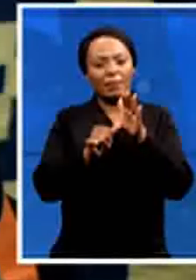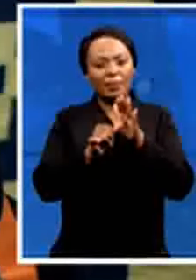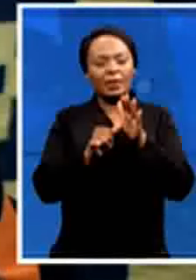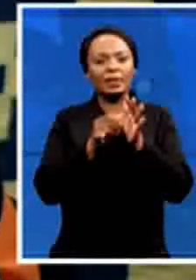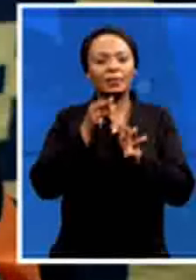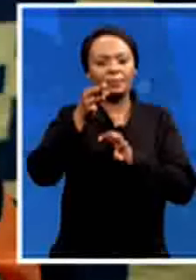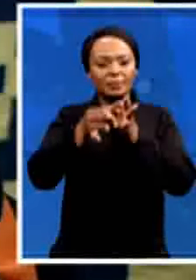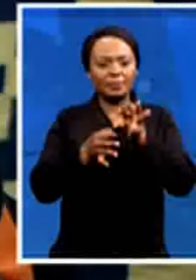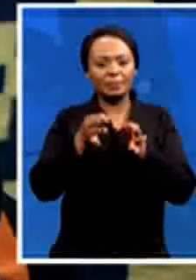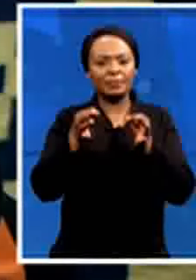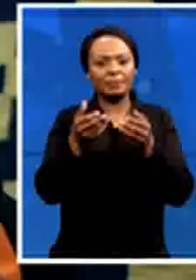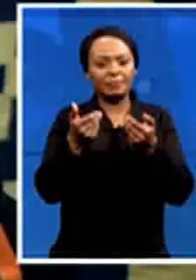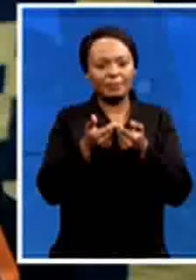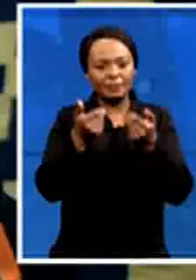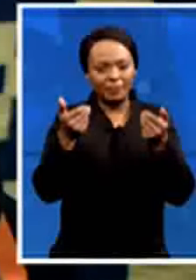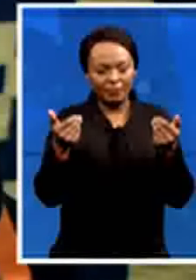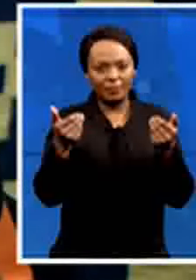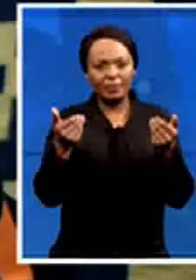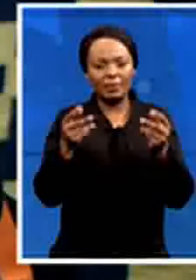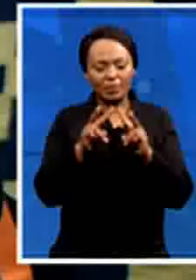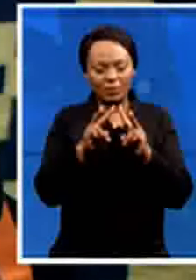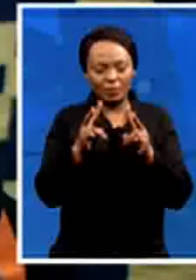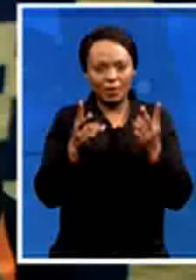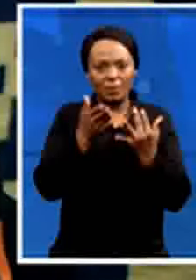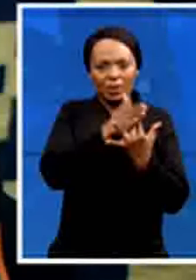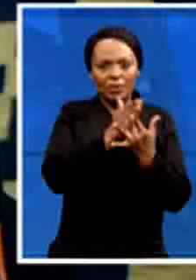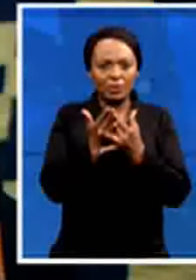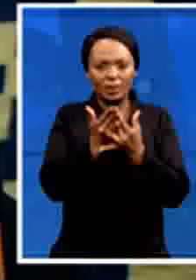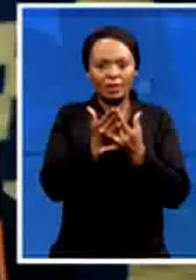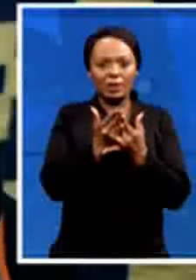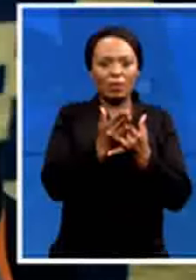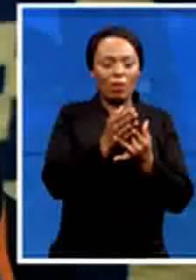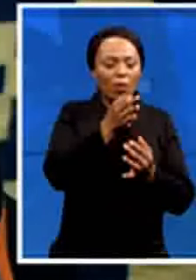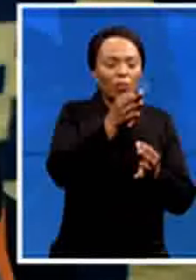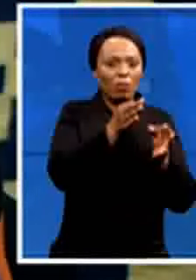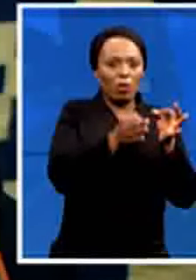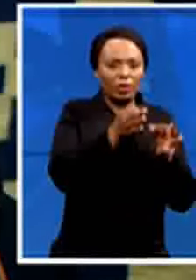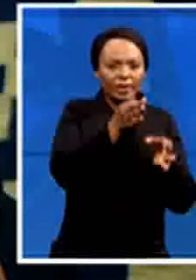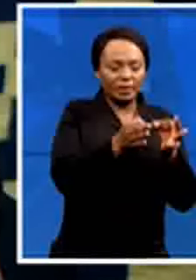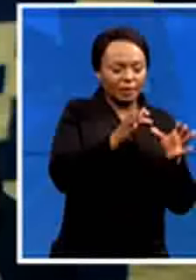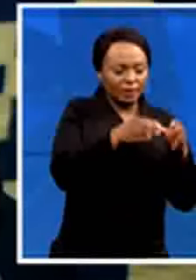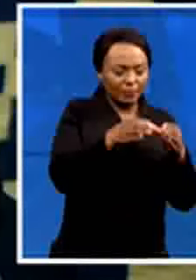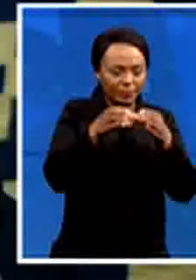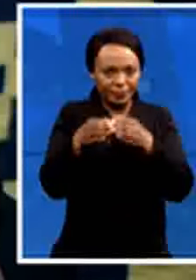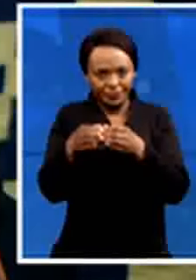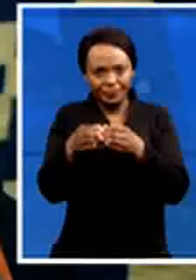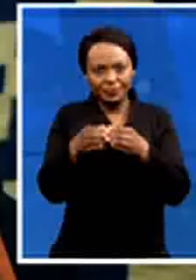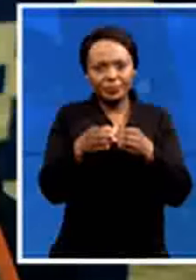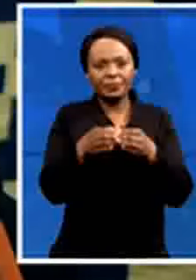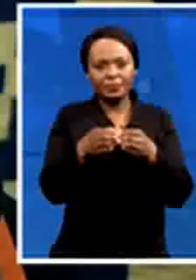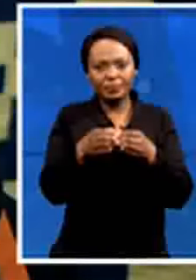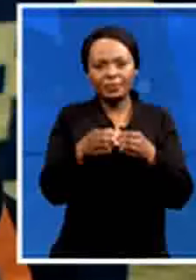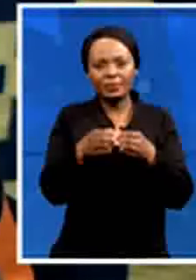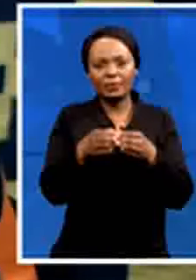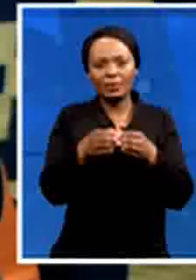constructive opposition politician without discarding your principles that's